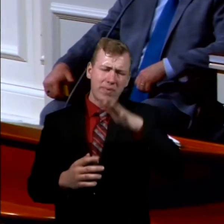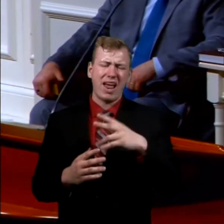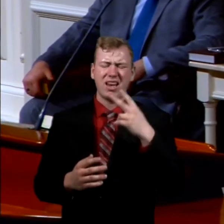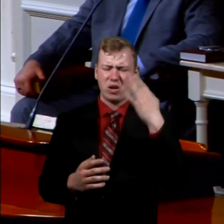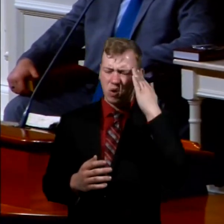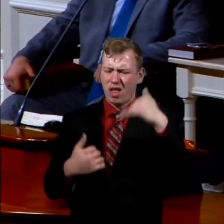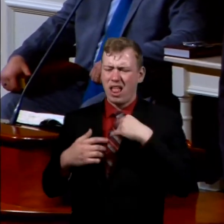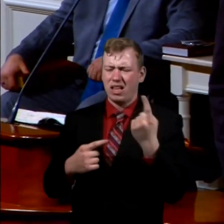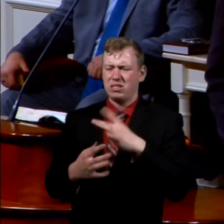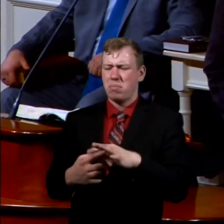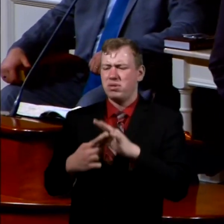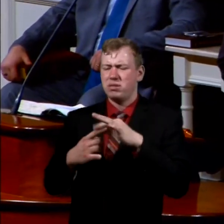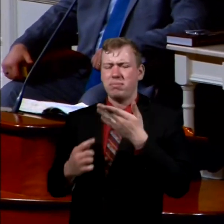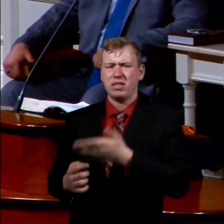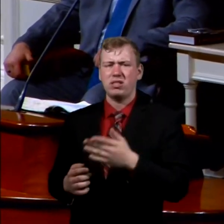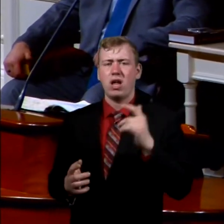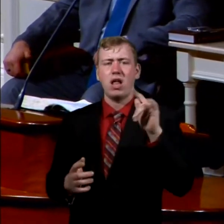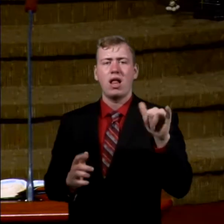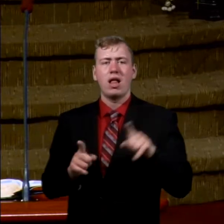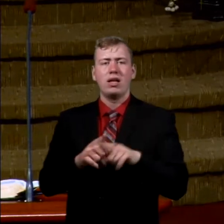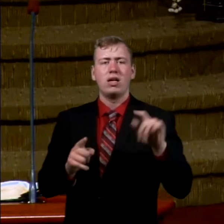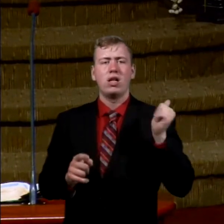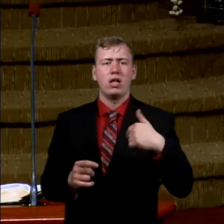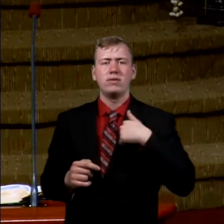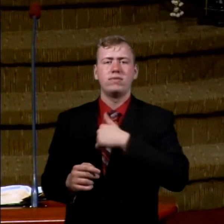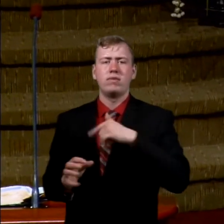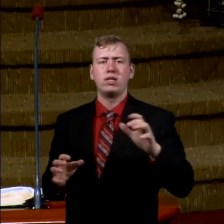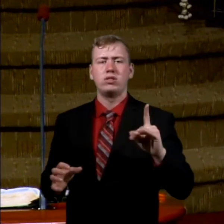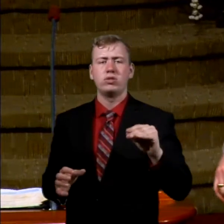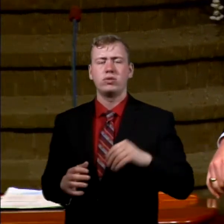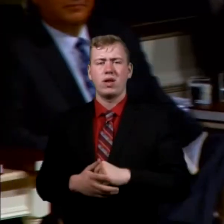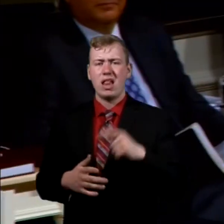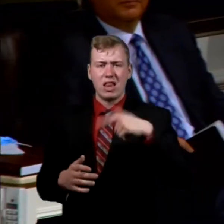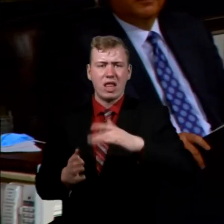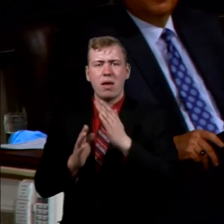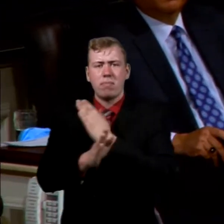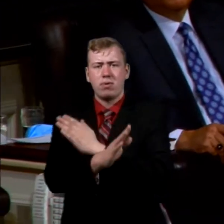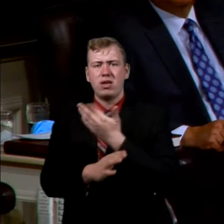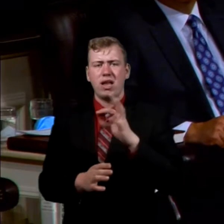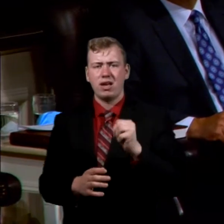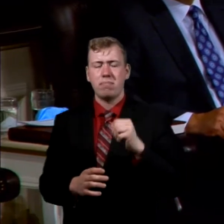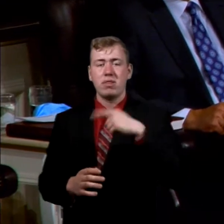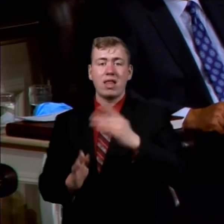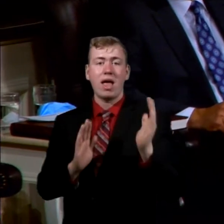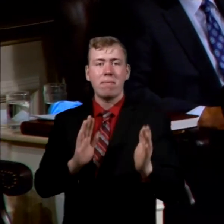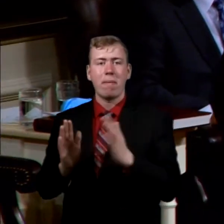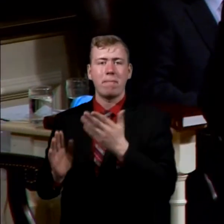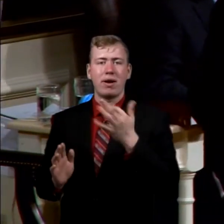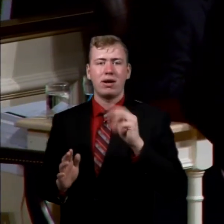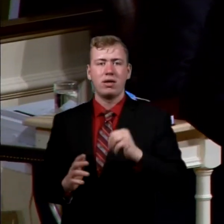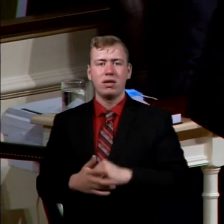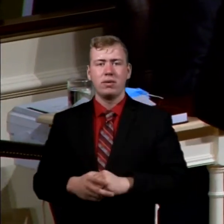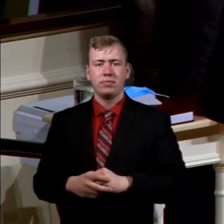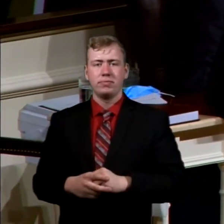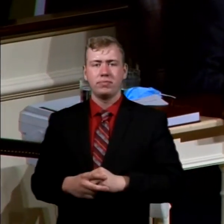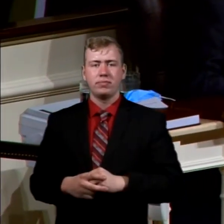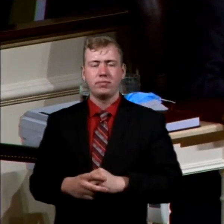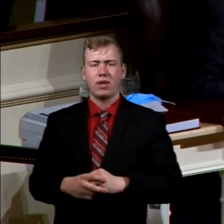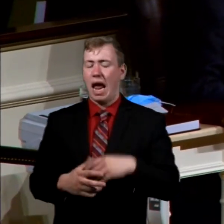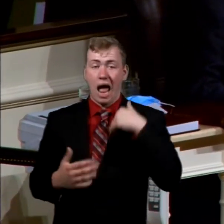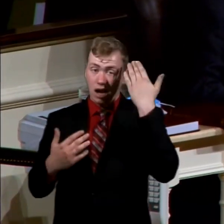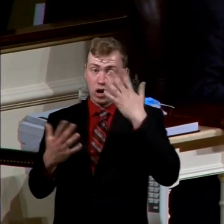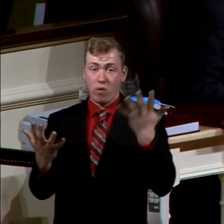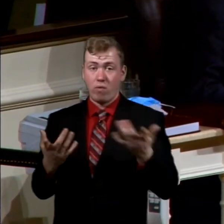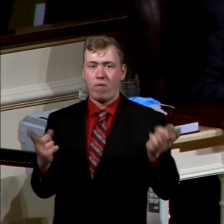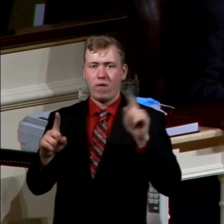there, just like all of us do. They protected him. They prepared him. And I don't know all that